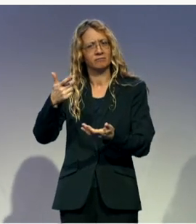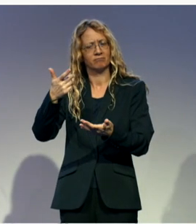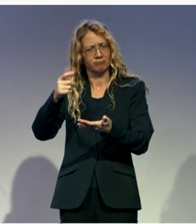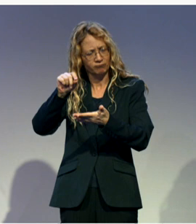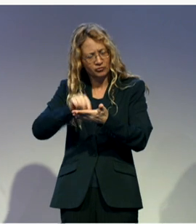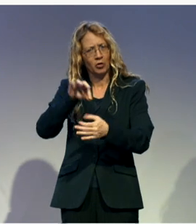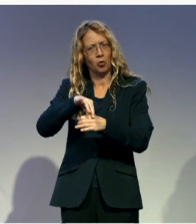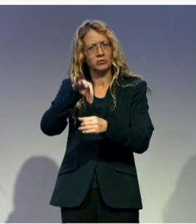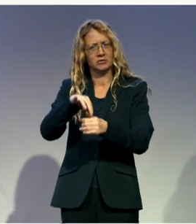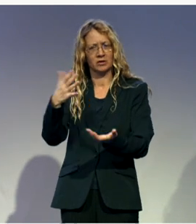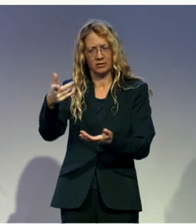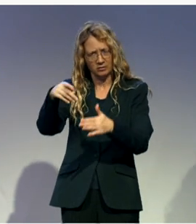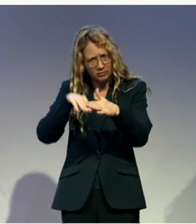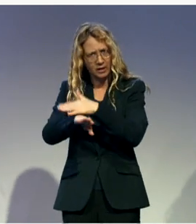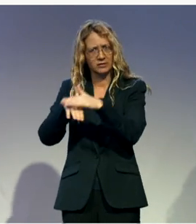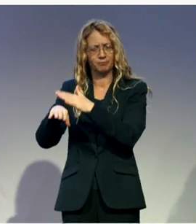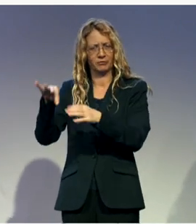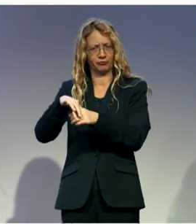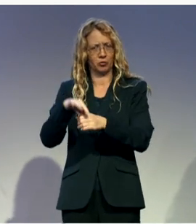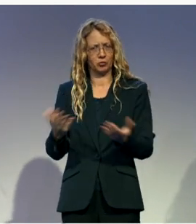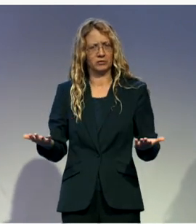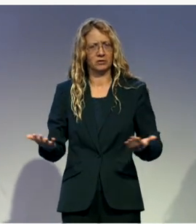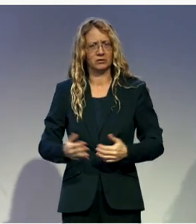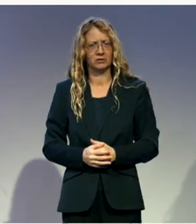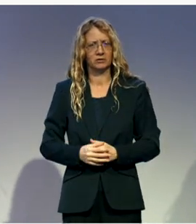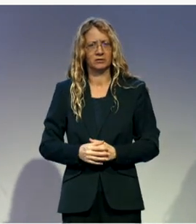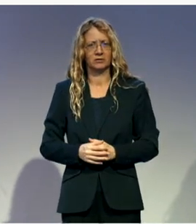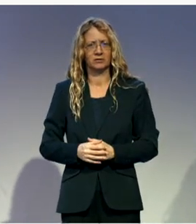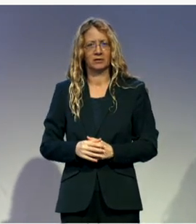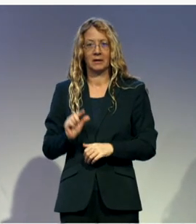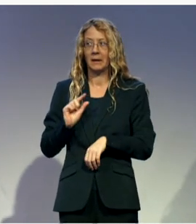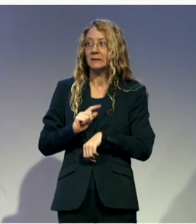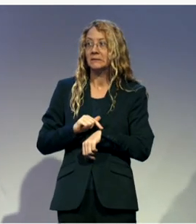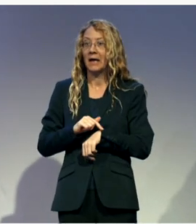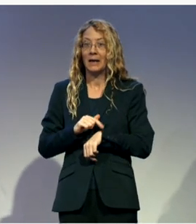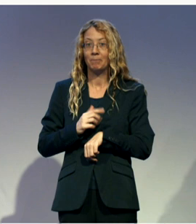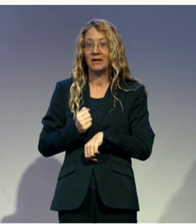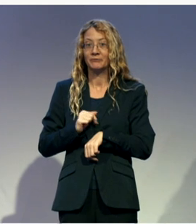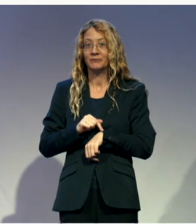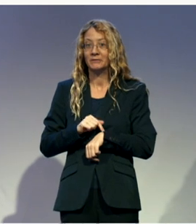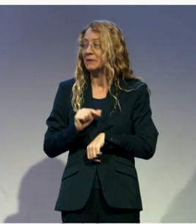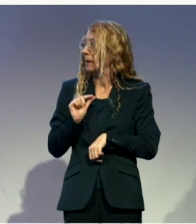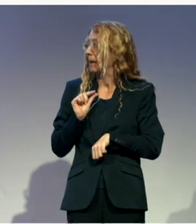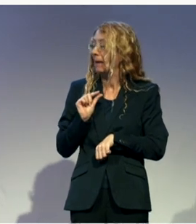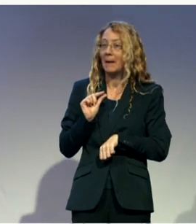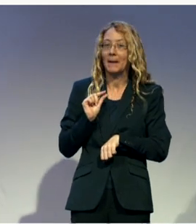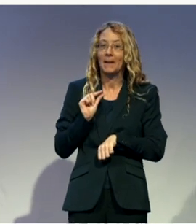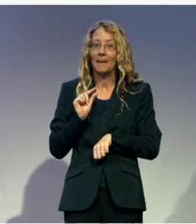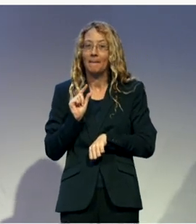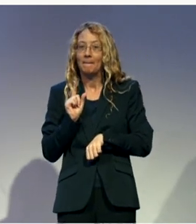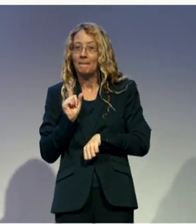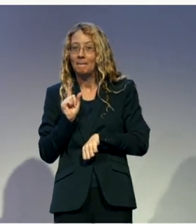We have a little bit of time left. And you brought something up, Tracy, that I wanted to make sure I asked, just because I think we should get it out there, is